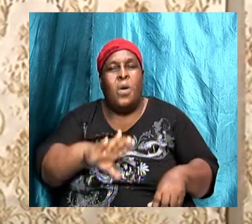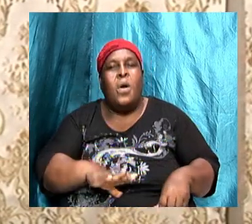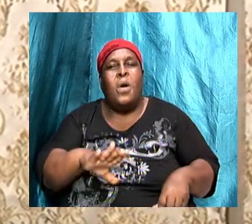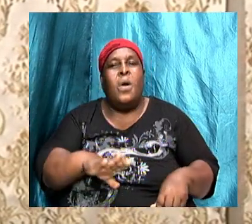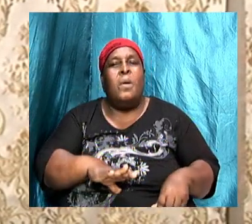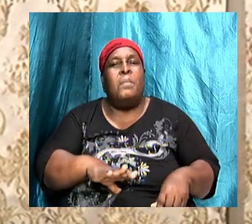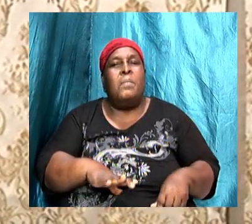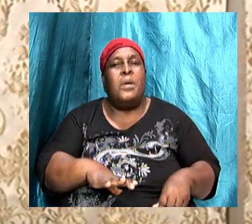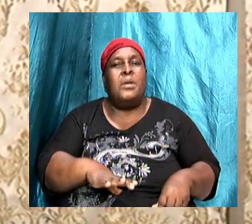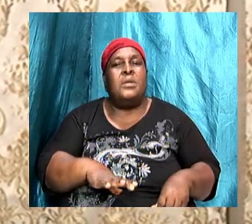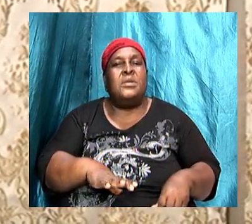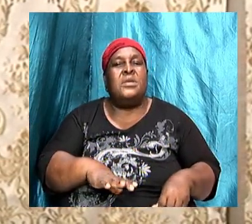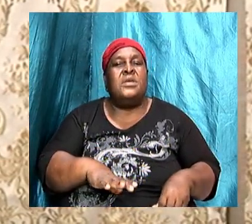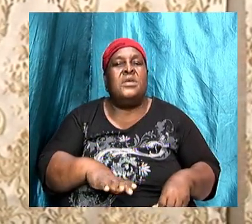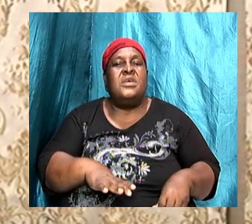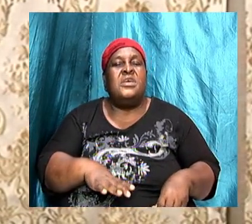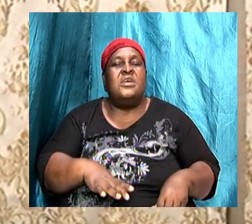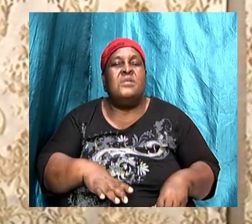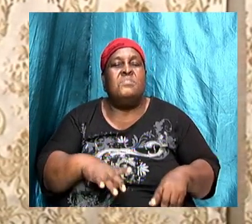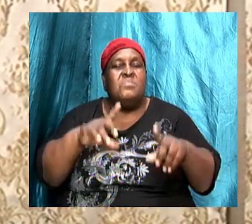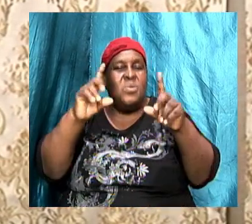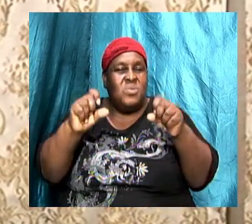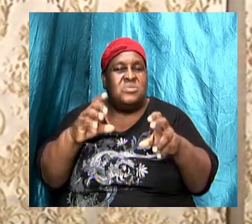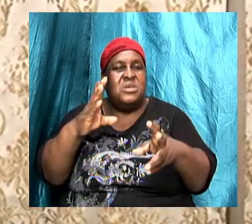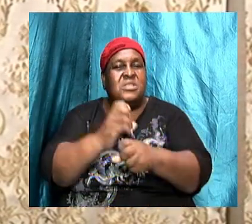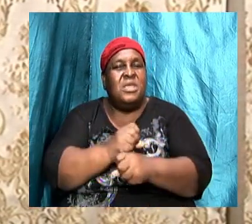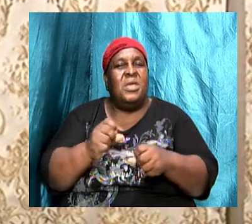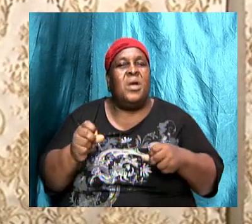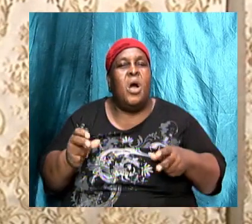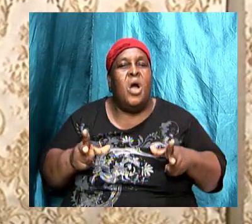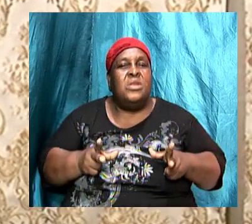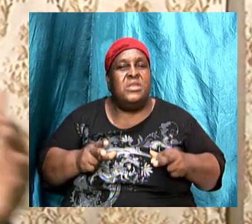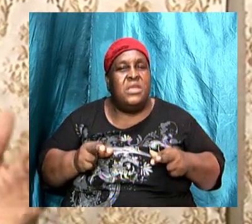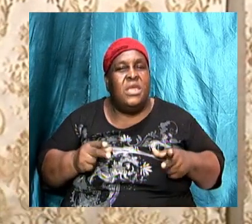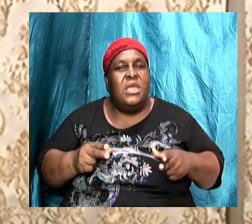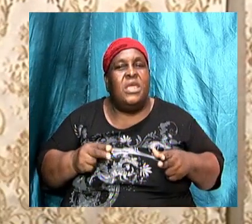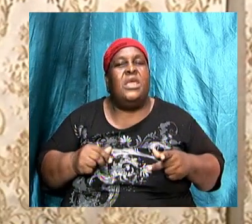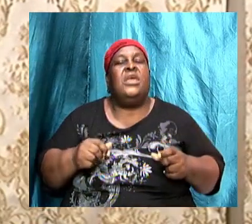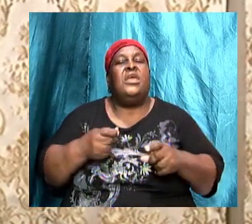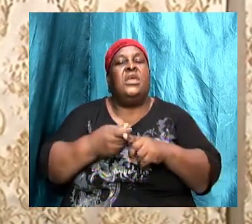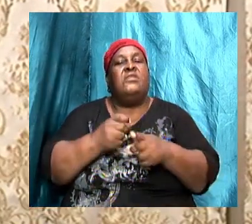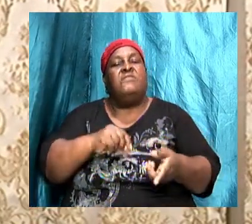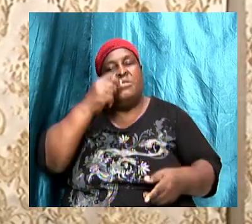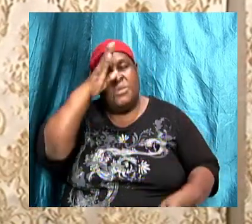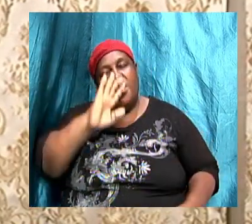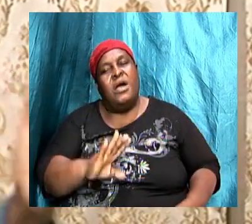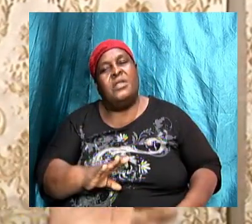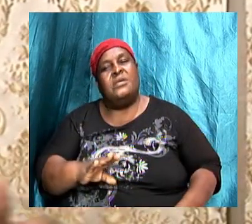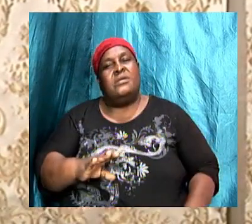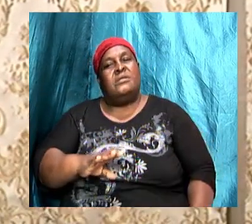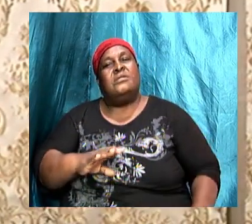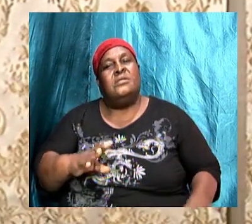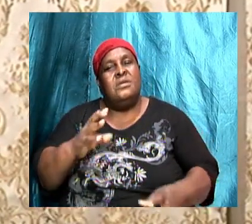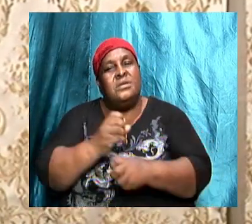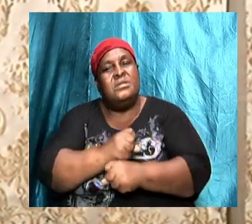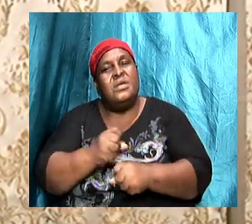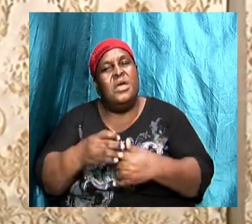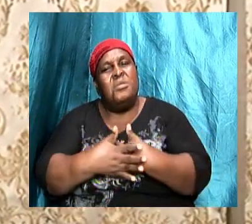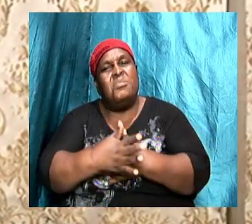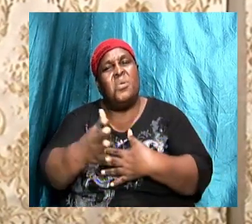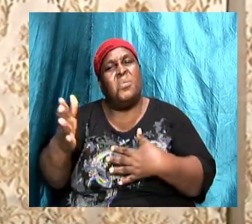vacation from God. No man is permitted to take time away from God. Take time away from everything else.